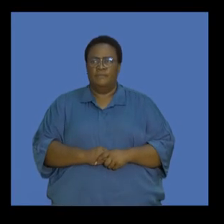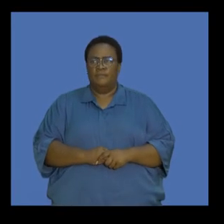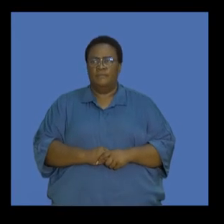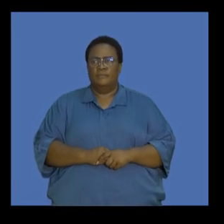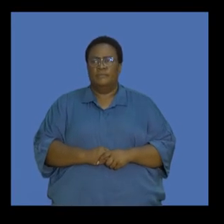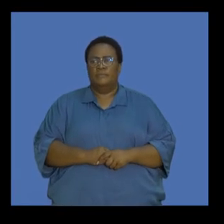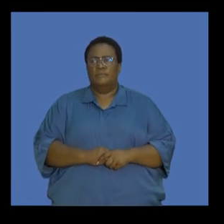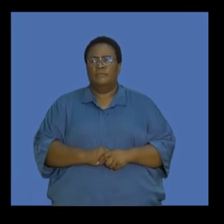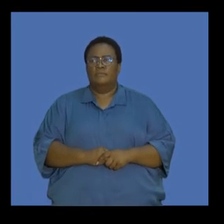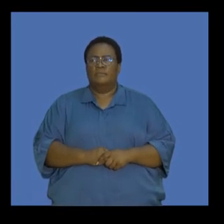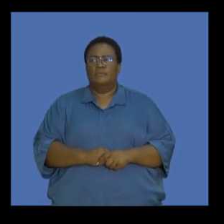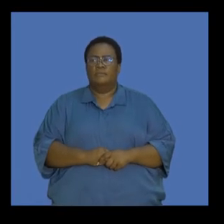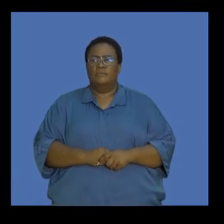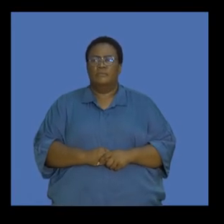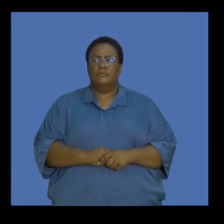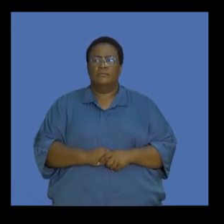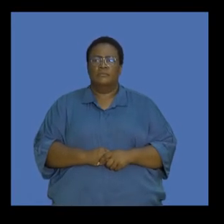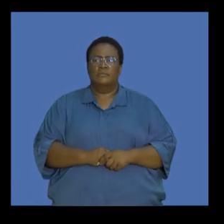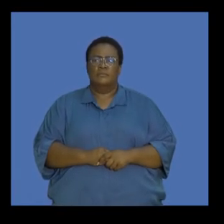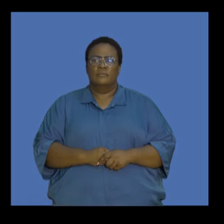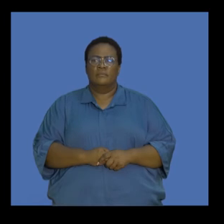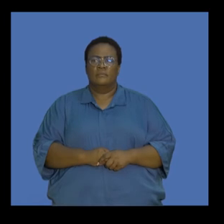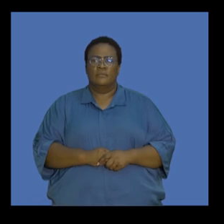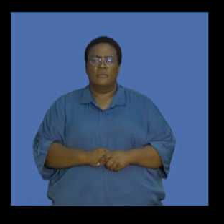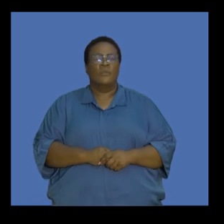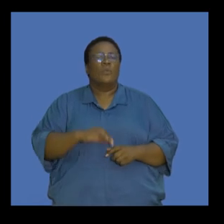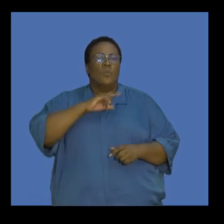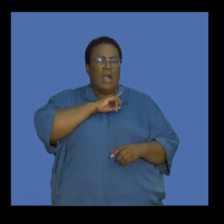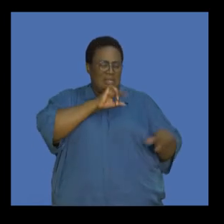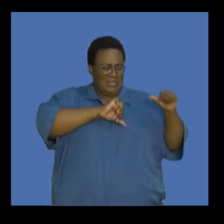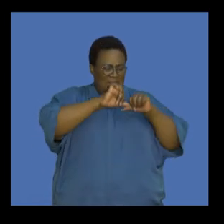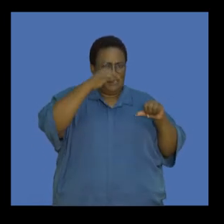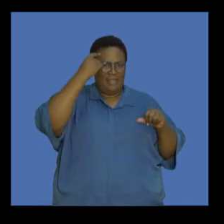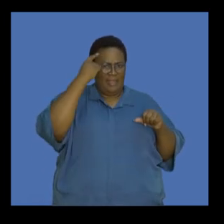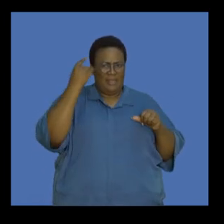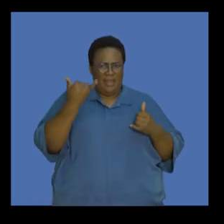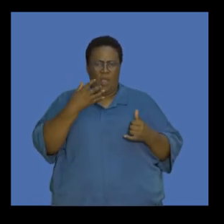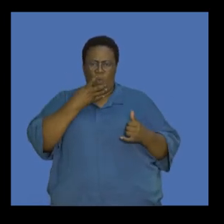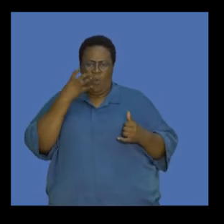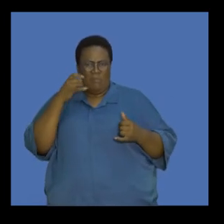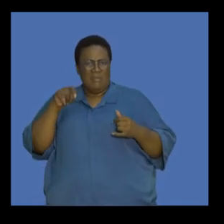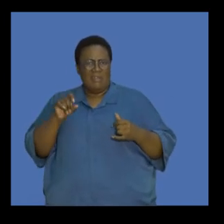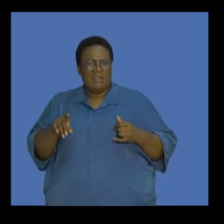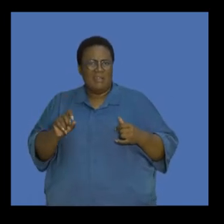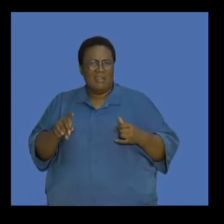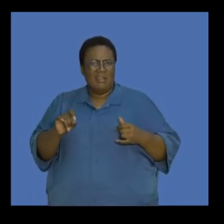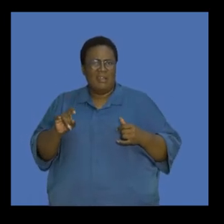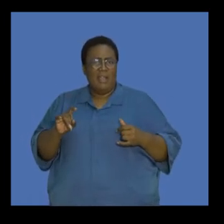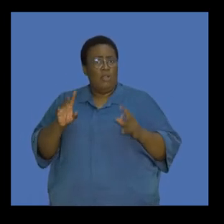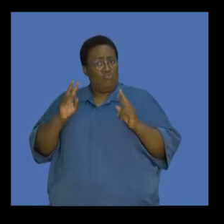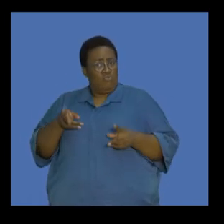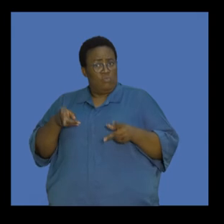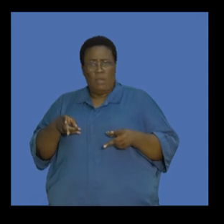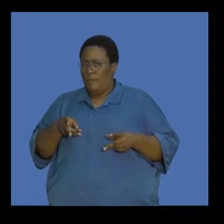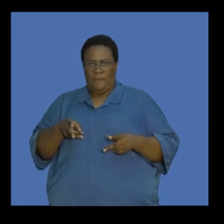So why do scientists think the current warming isn't natural? One, it's the earth's history before the industrial